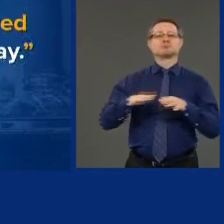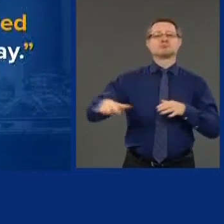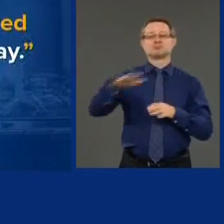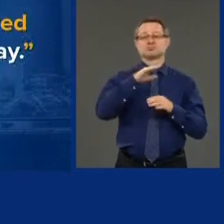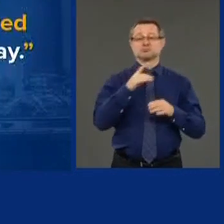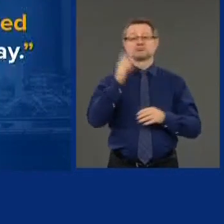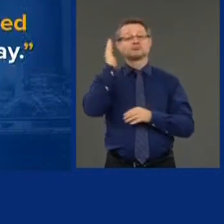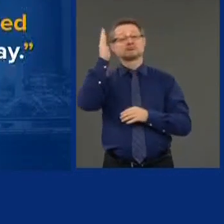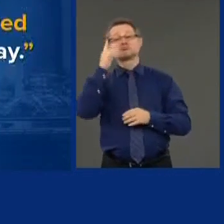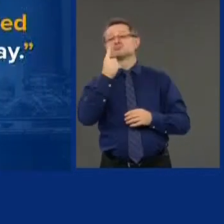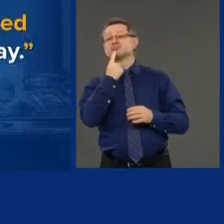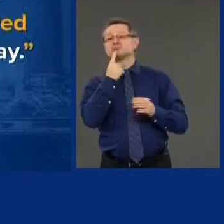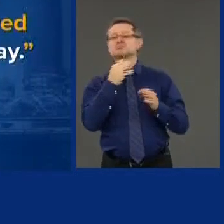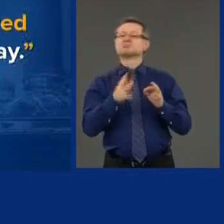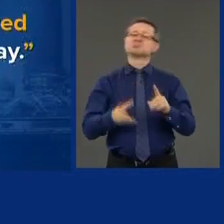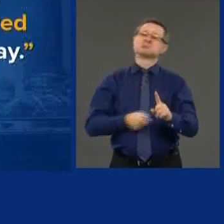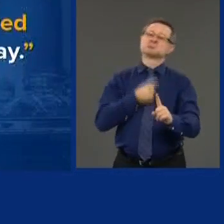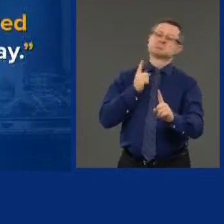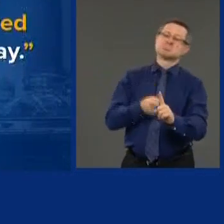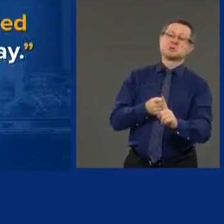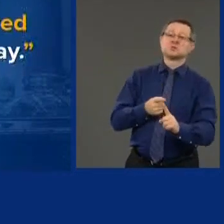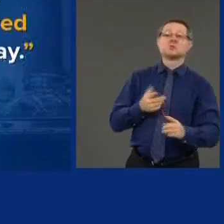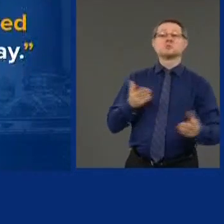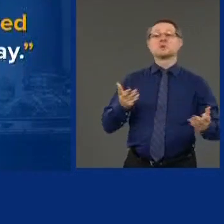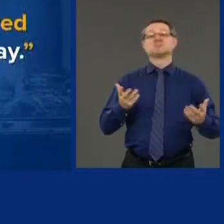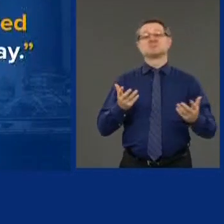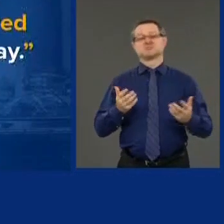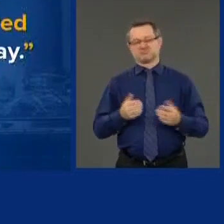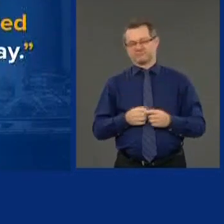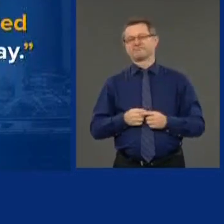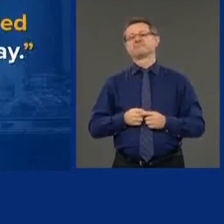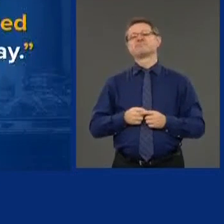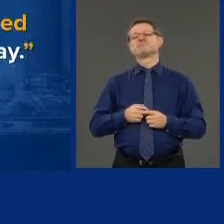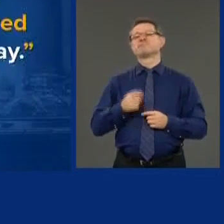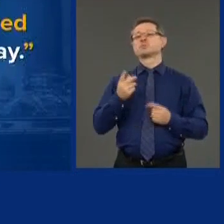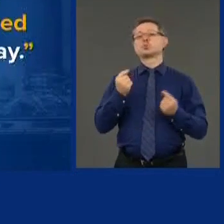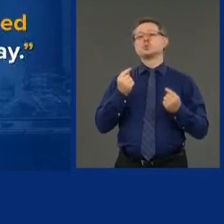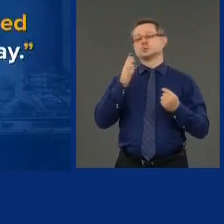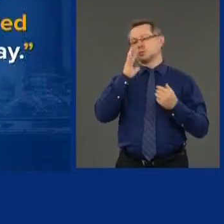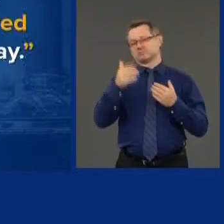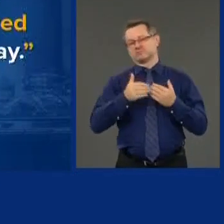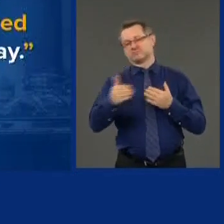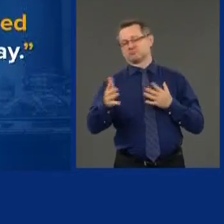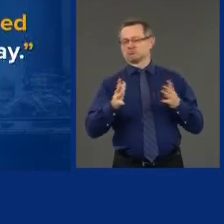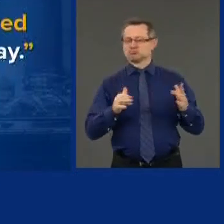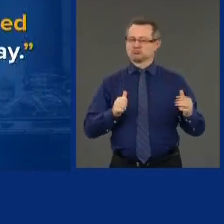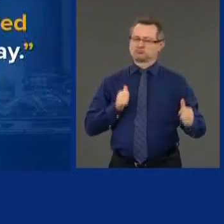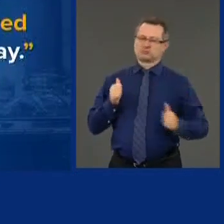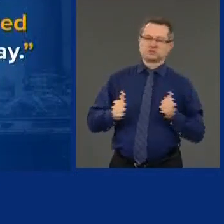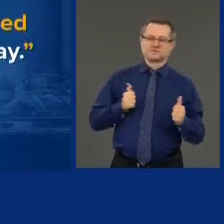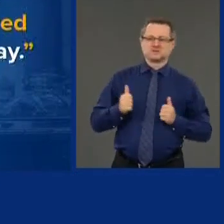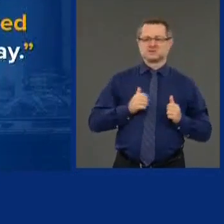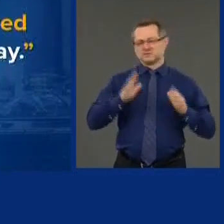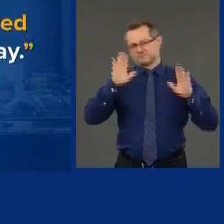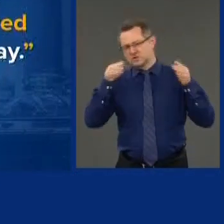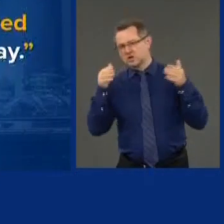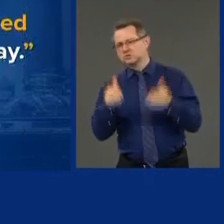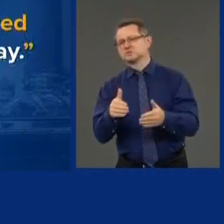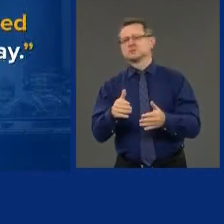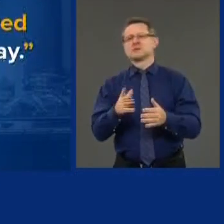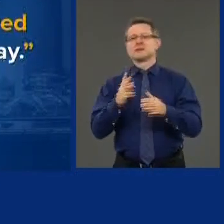Trump makes a point of saying he's going to be very aggressive on the issue of immigration